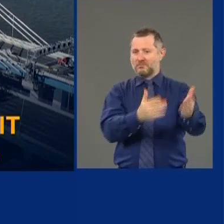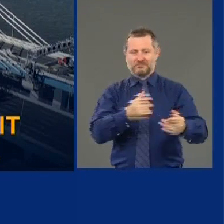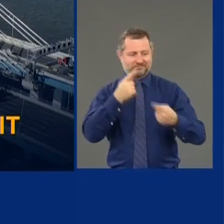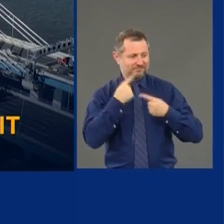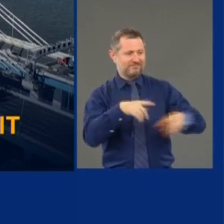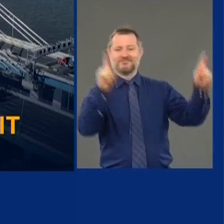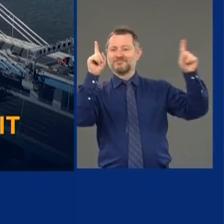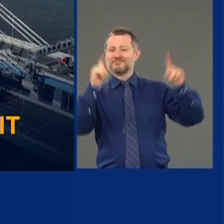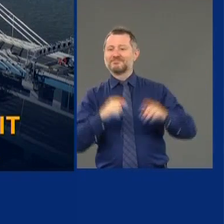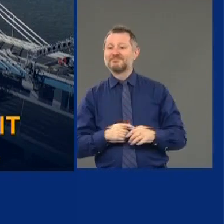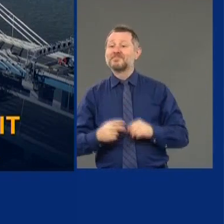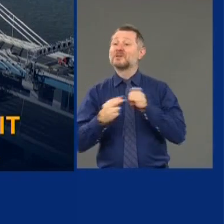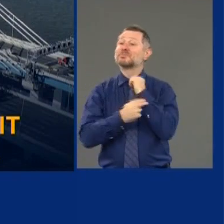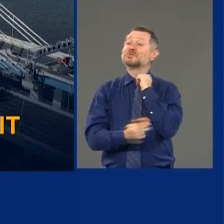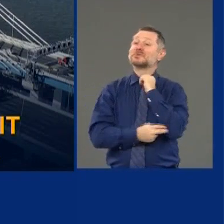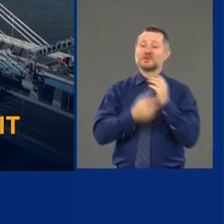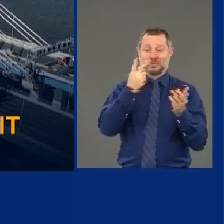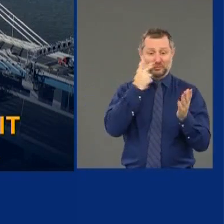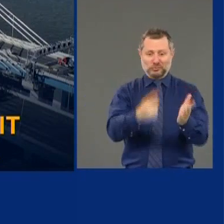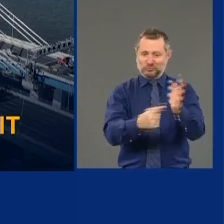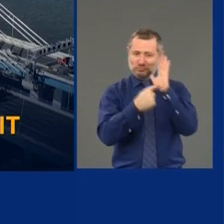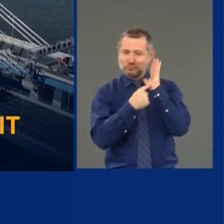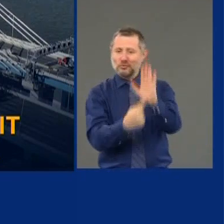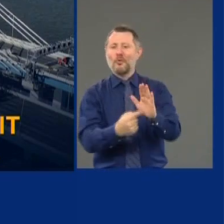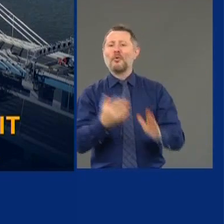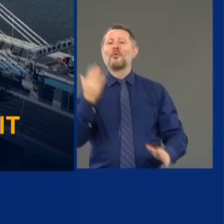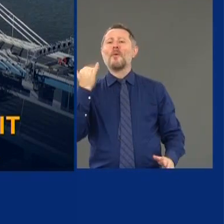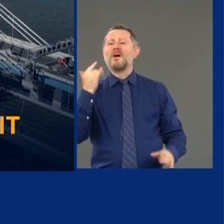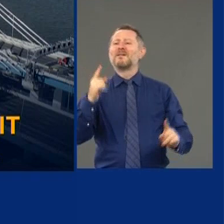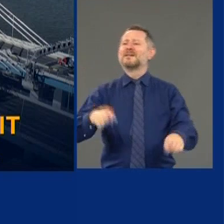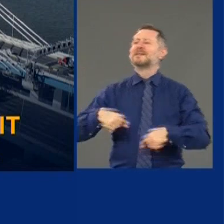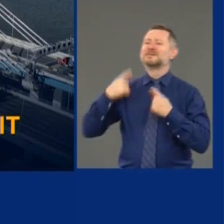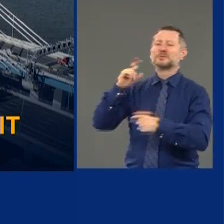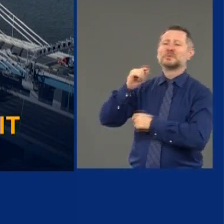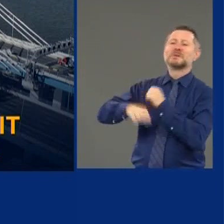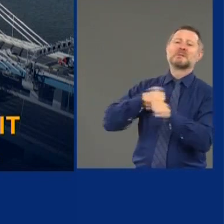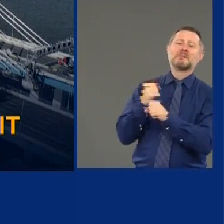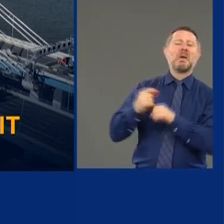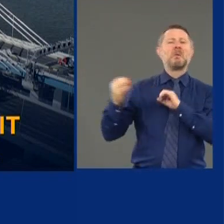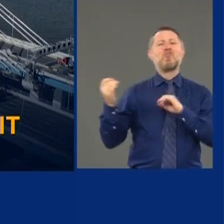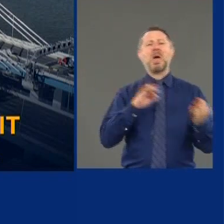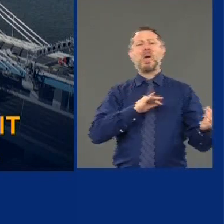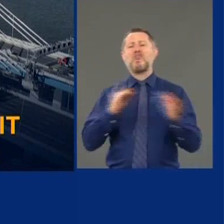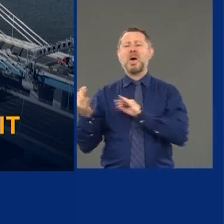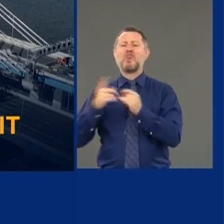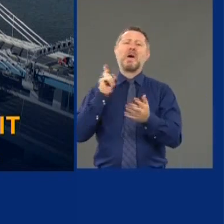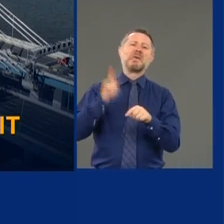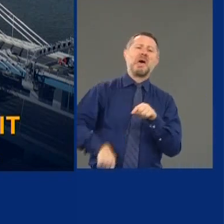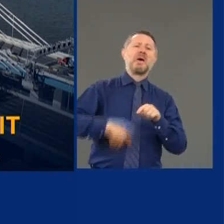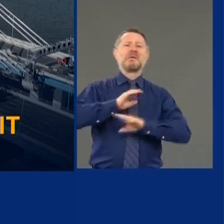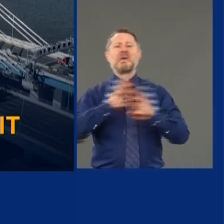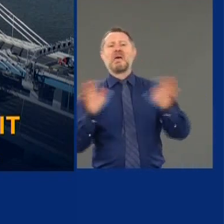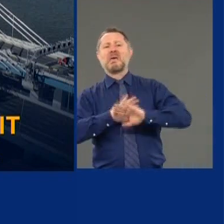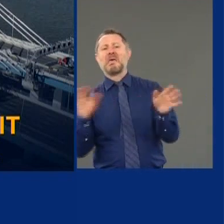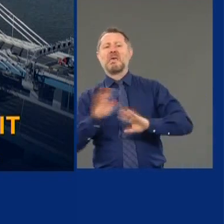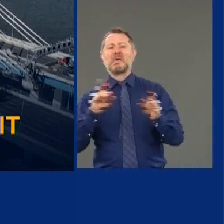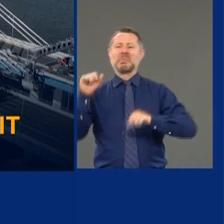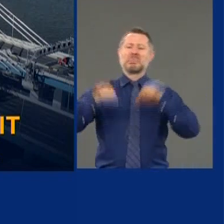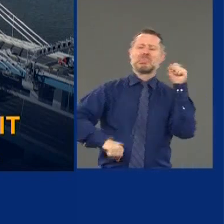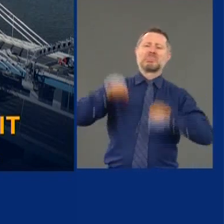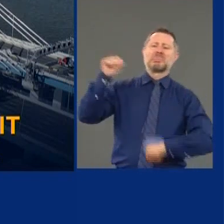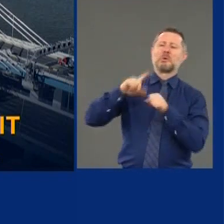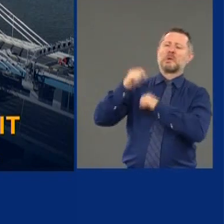yes, we can. After 20 years of people questioning and doubting and being afraid,